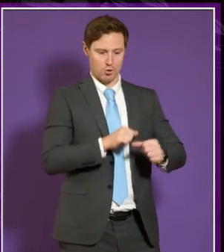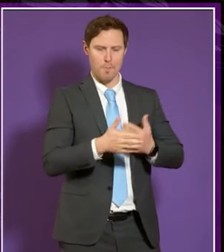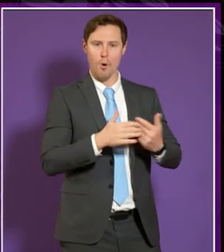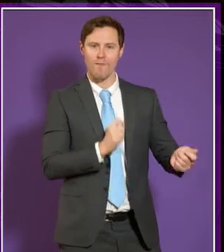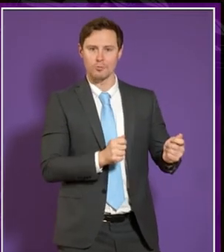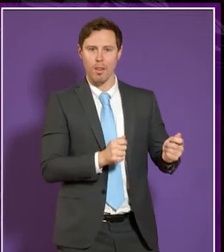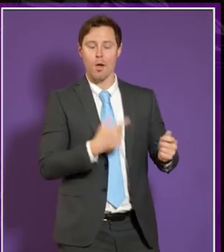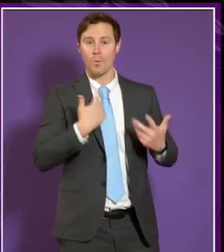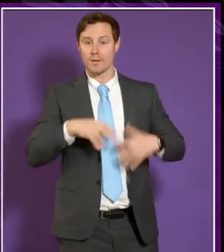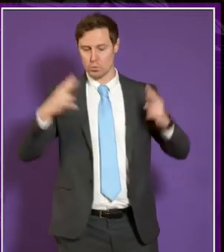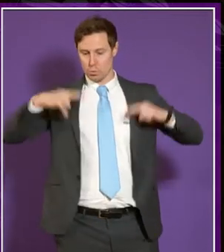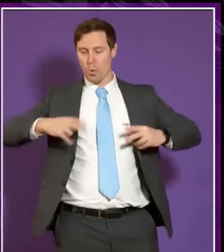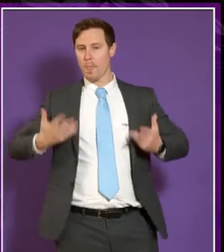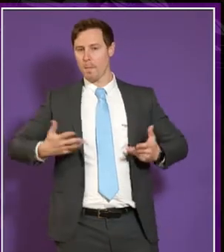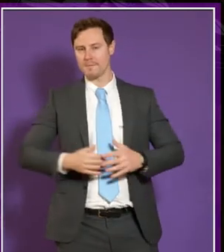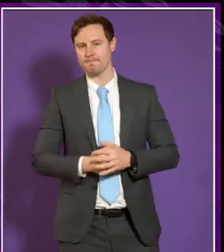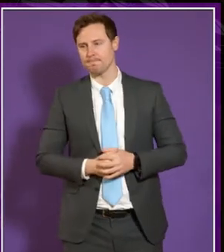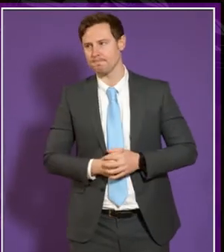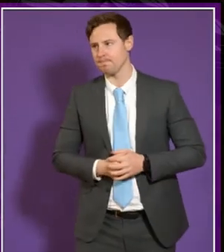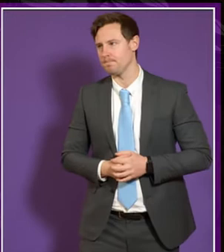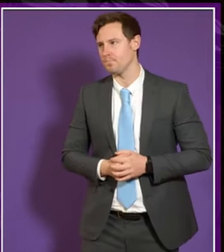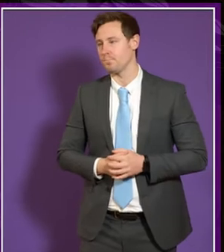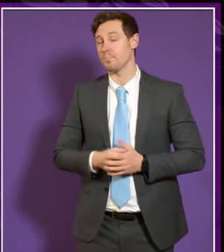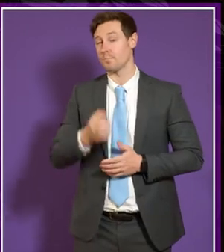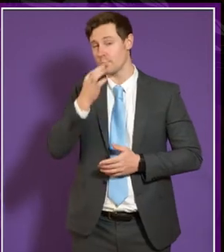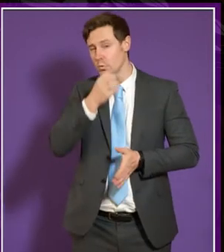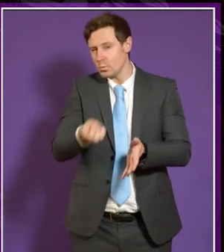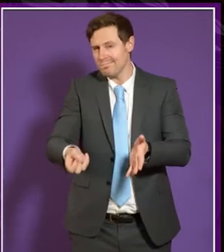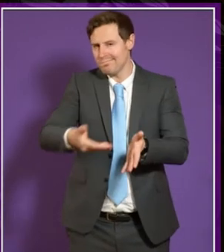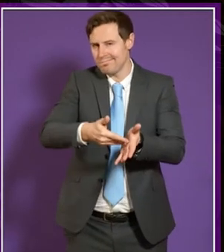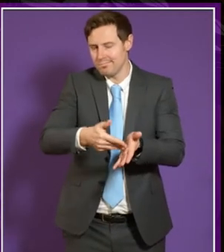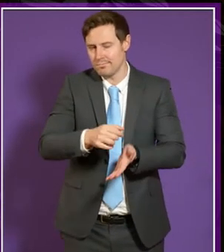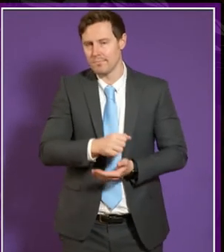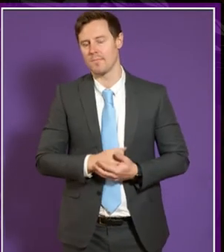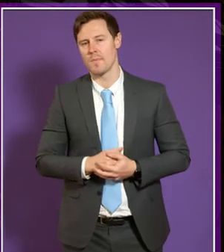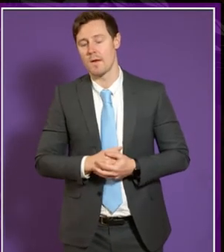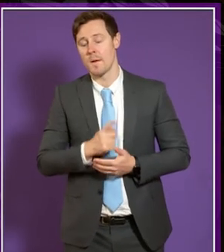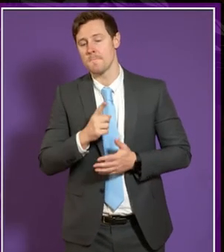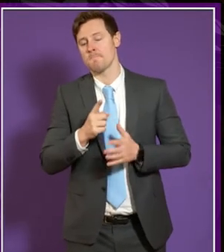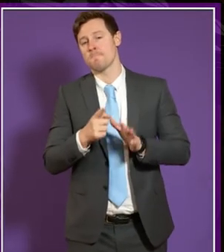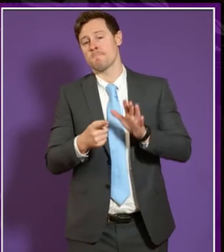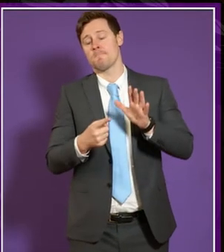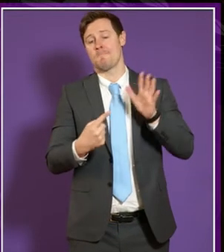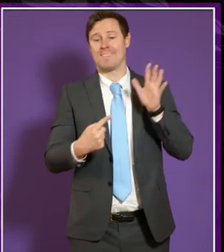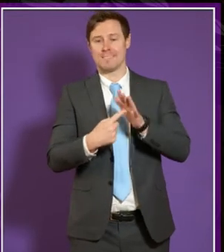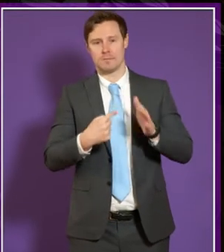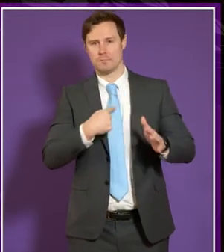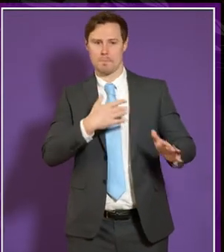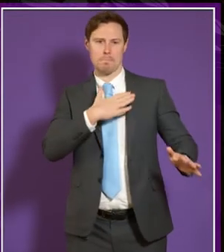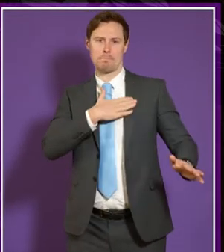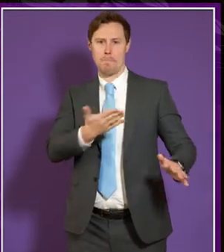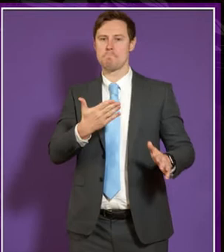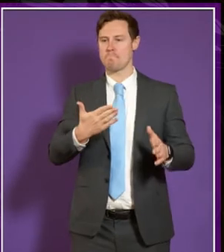are looking at just now. Helpful. I mean I would just build on what Kirsty has said I mean essentially as a member organisation